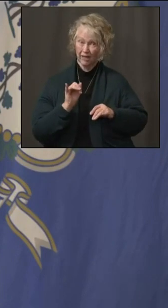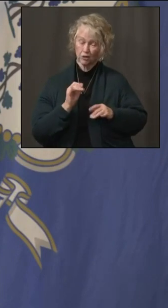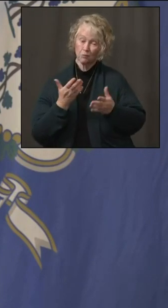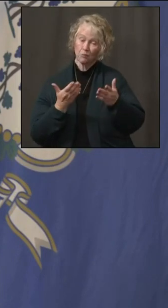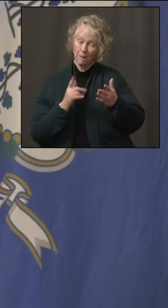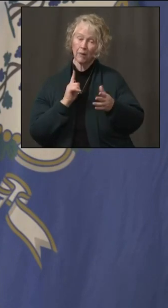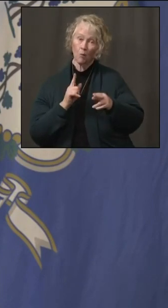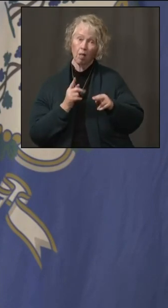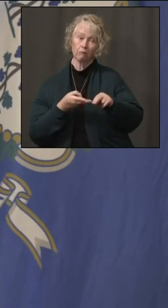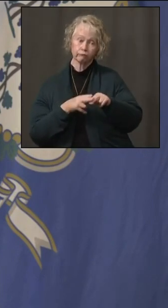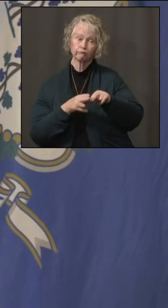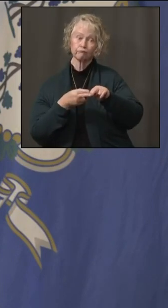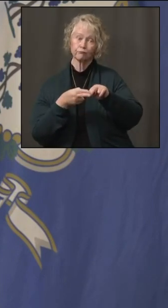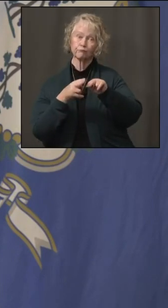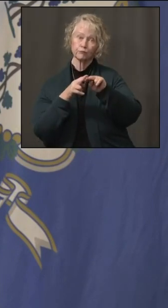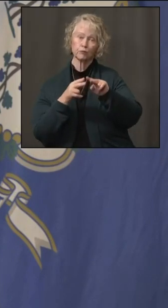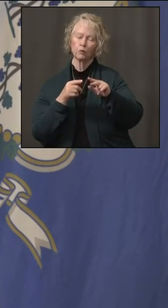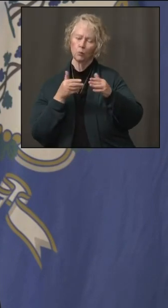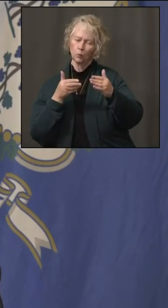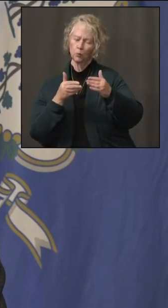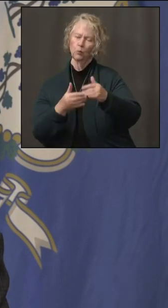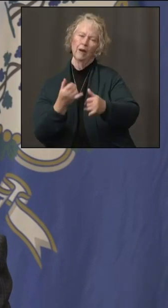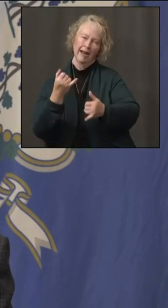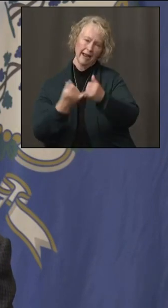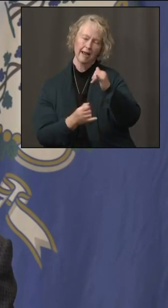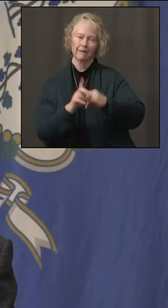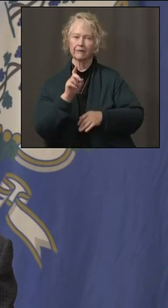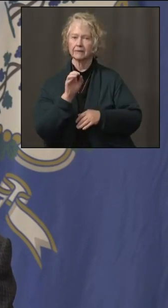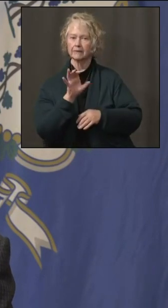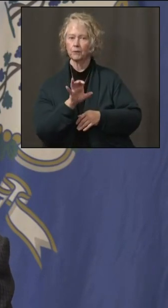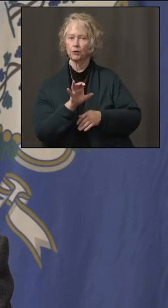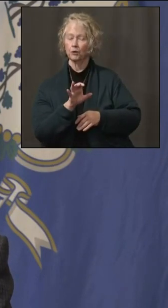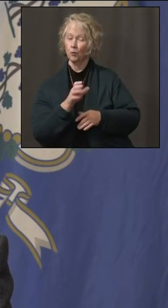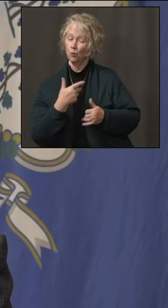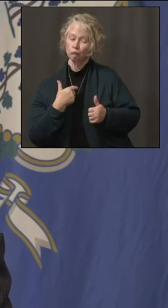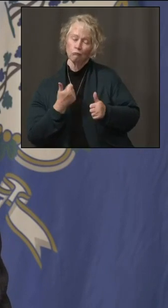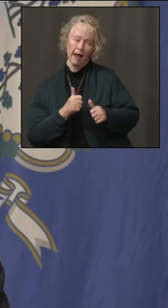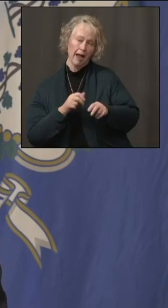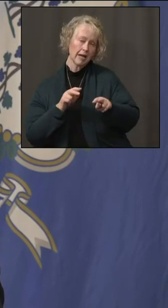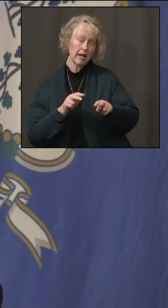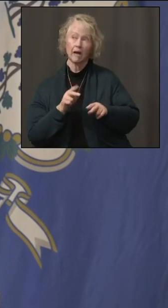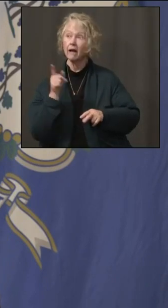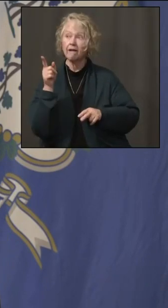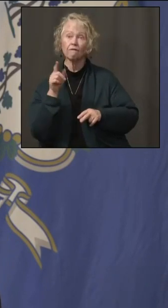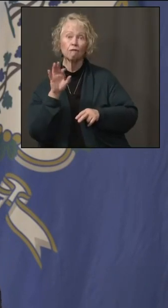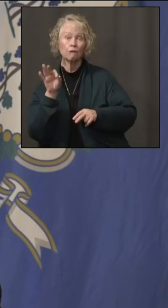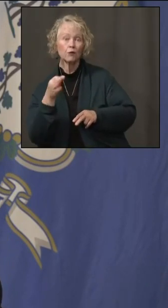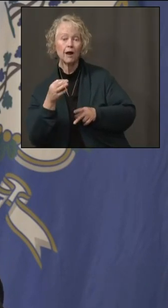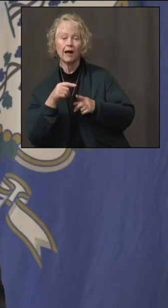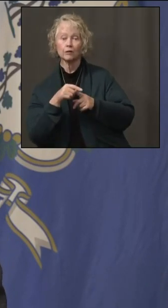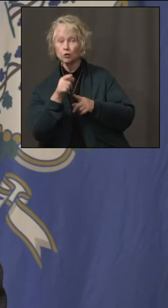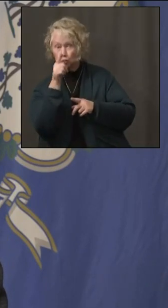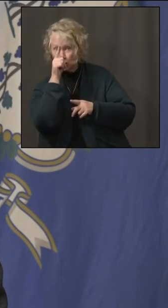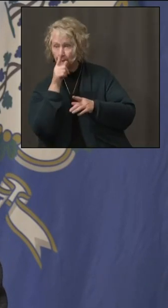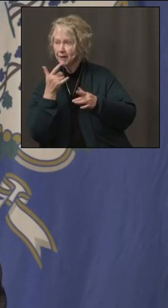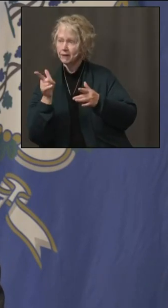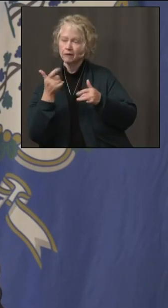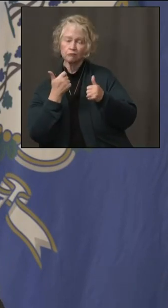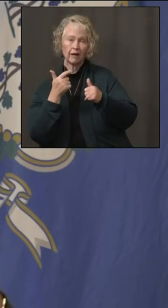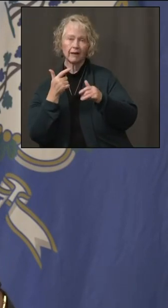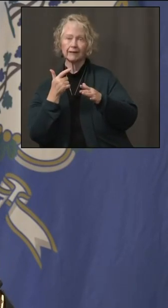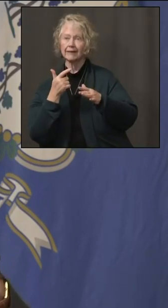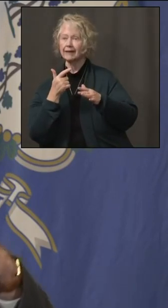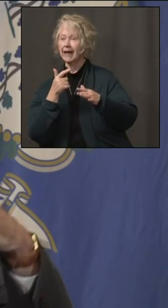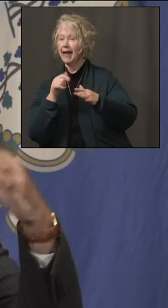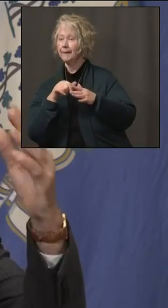the end of this year. We're doing everything we can to contain that, but they said the same thing in France and Germany and some parts of the